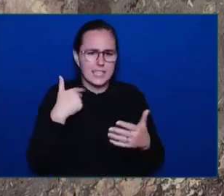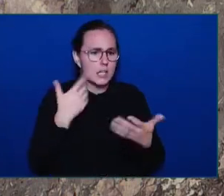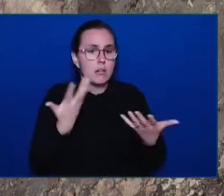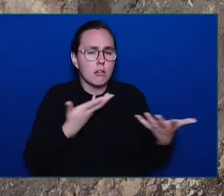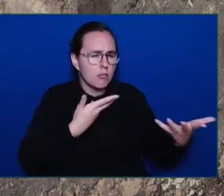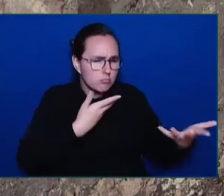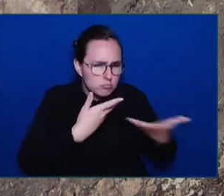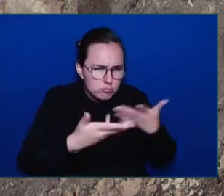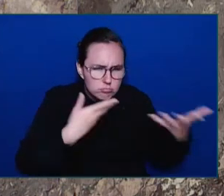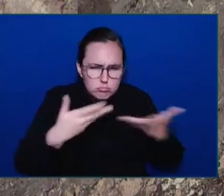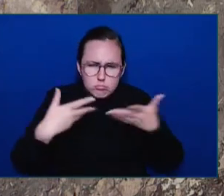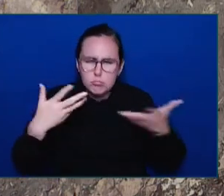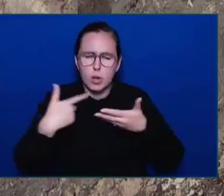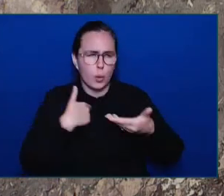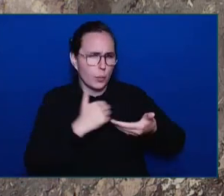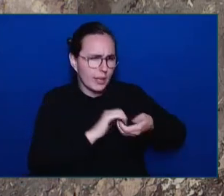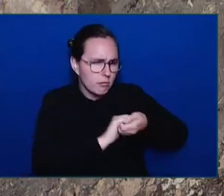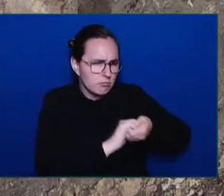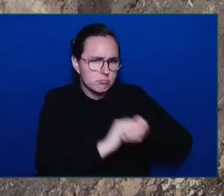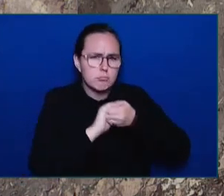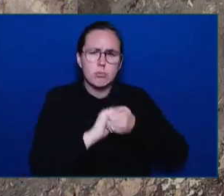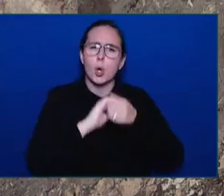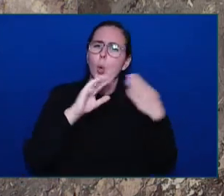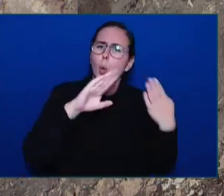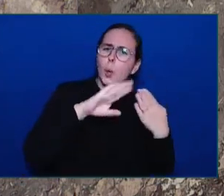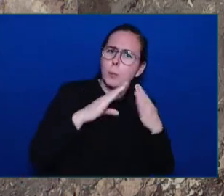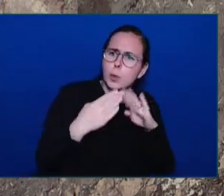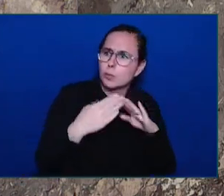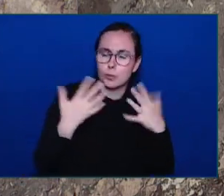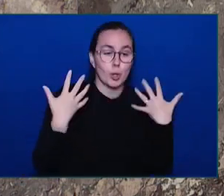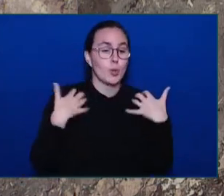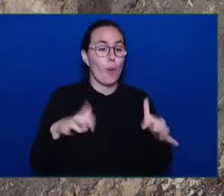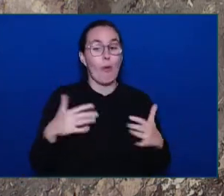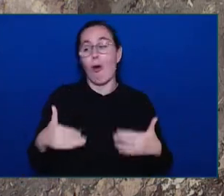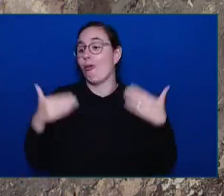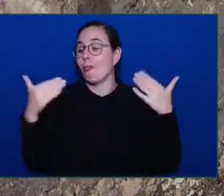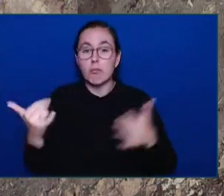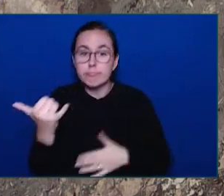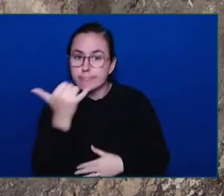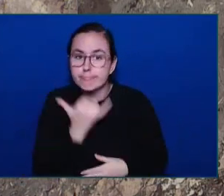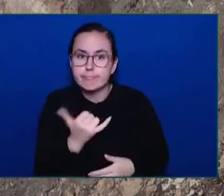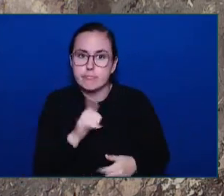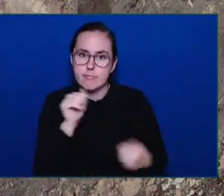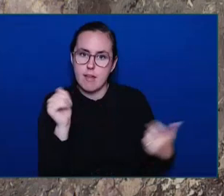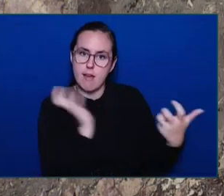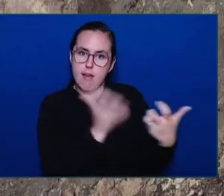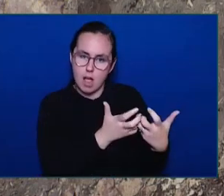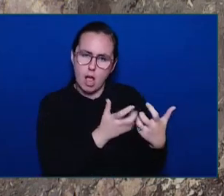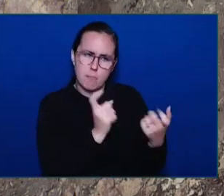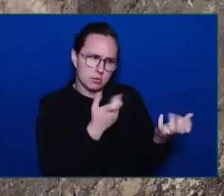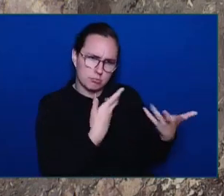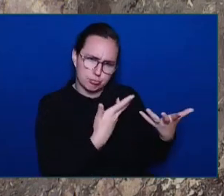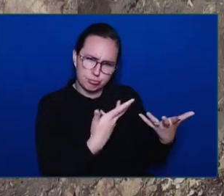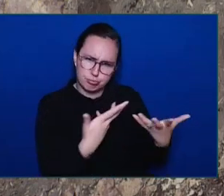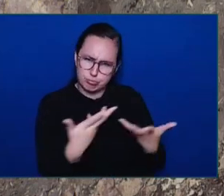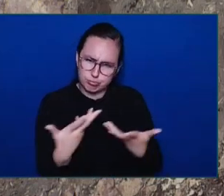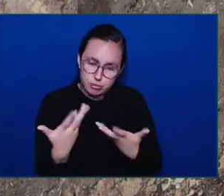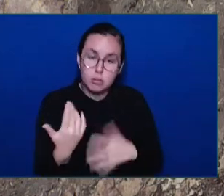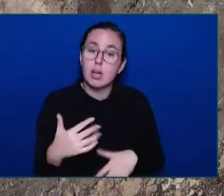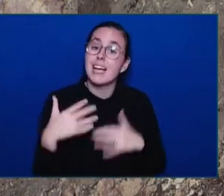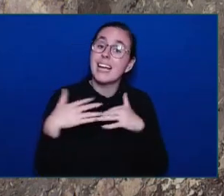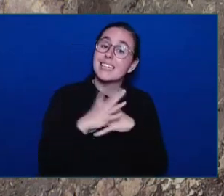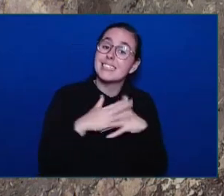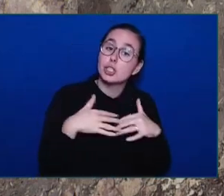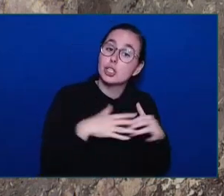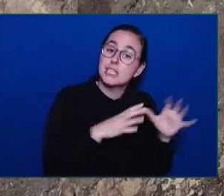community partners, service delivery partners, and Indigenous partners. Mr. Speaker, that action plan